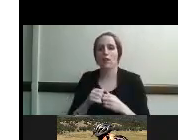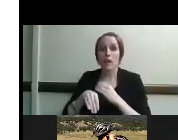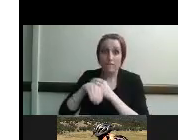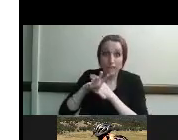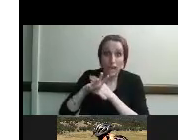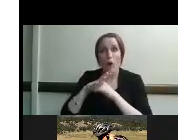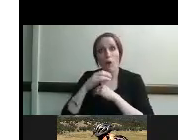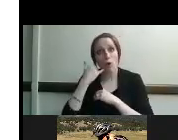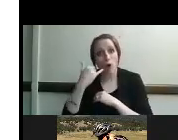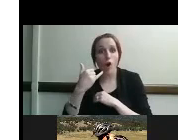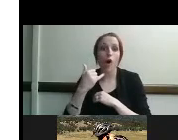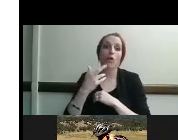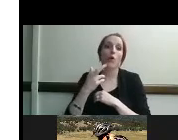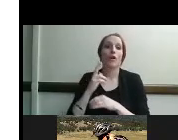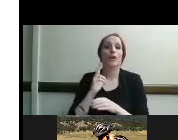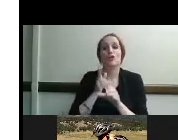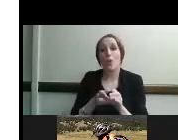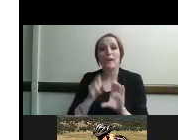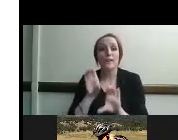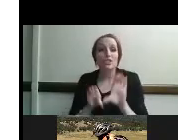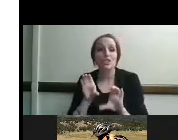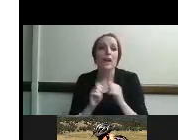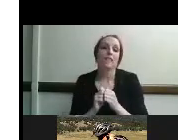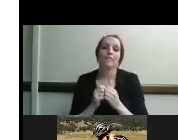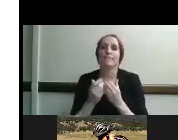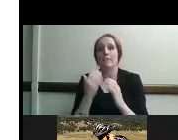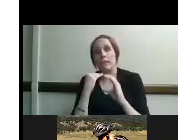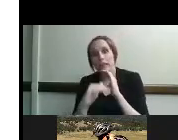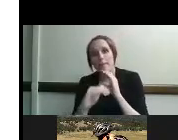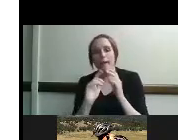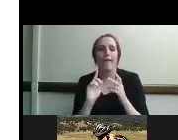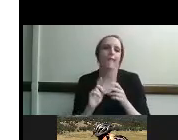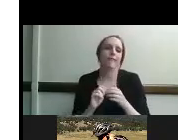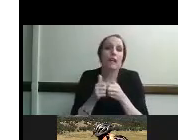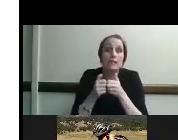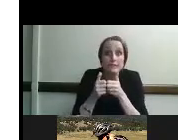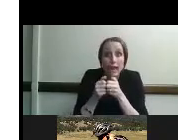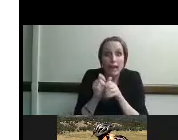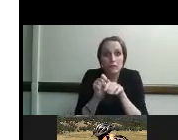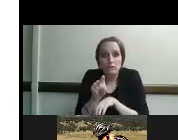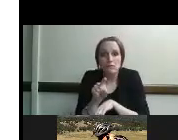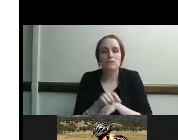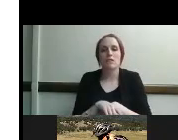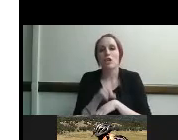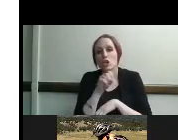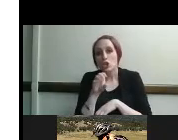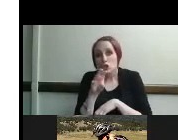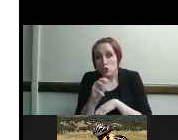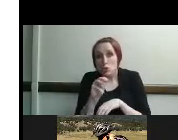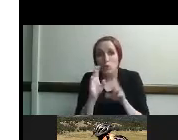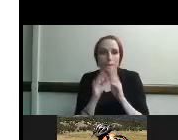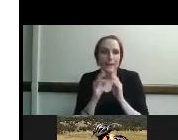join in a chat to send emails or receive texting zoom cloud meetings relay services